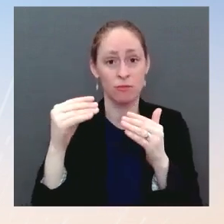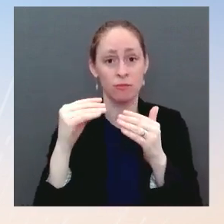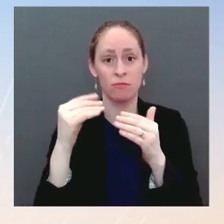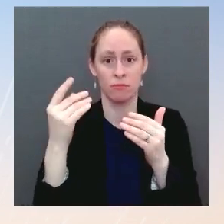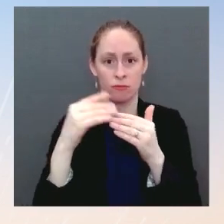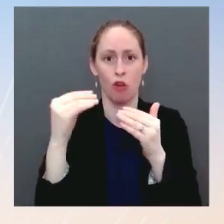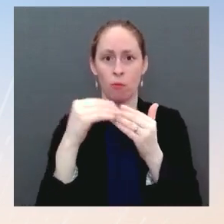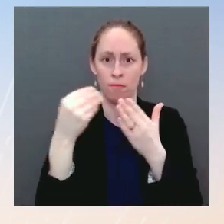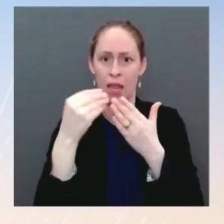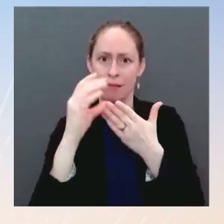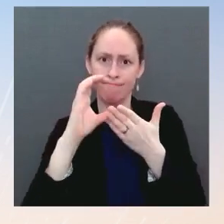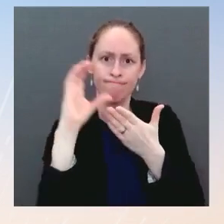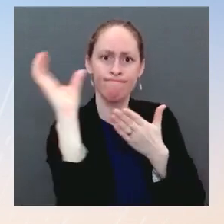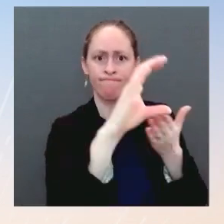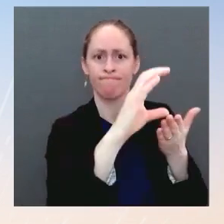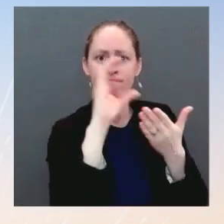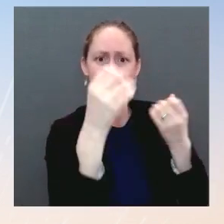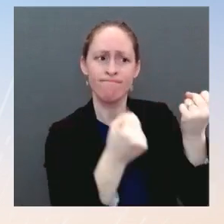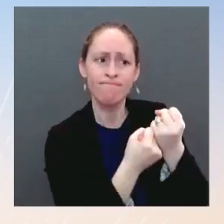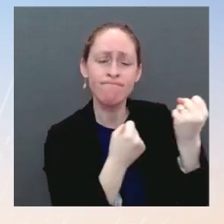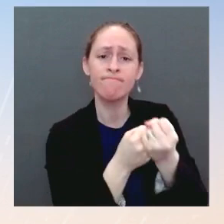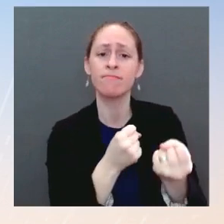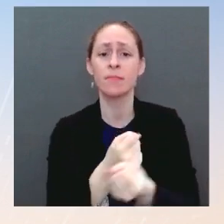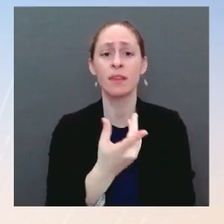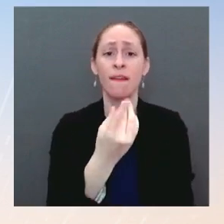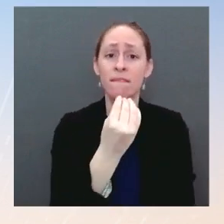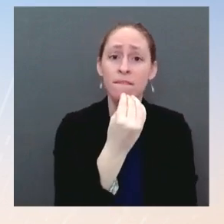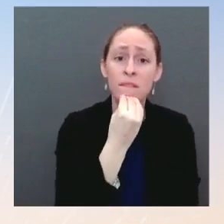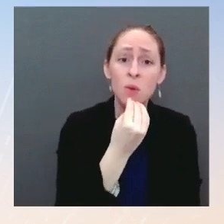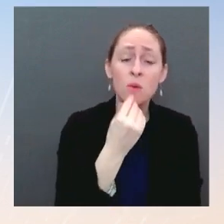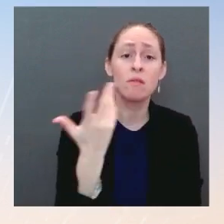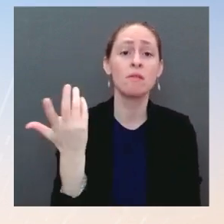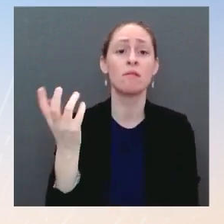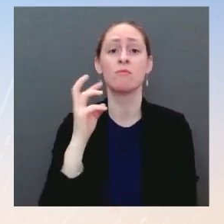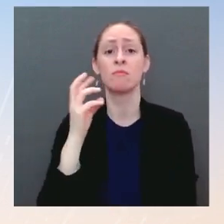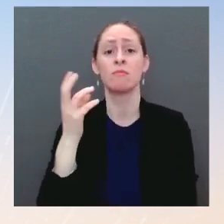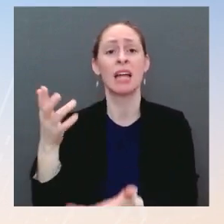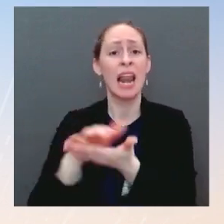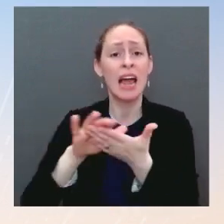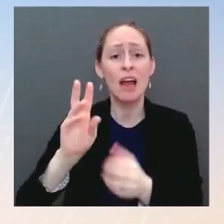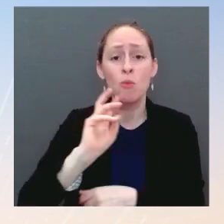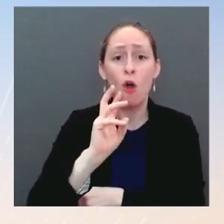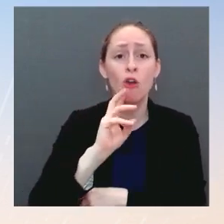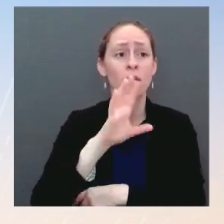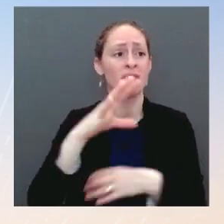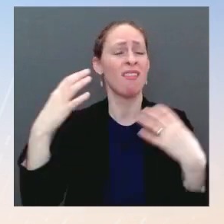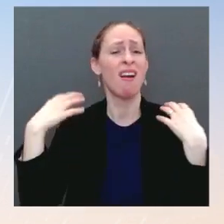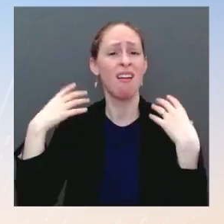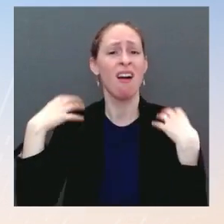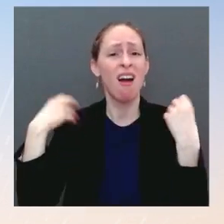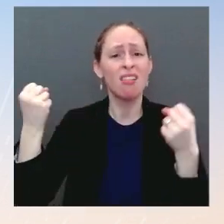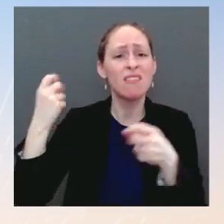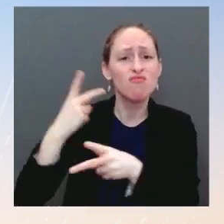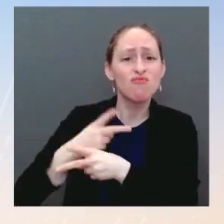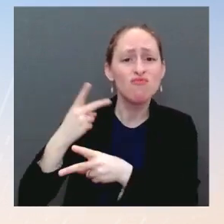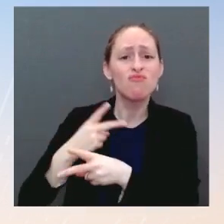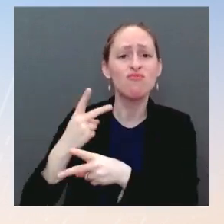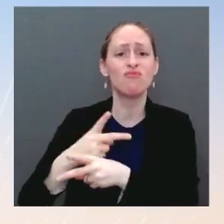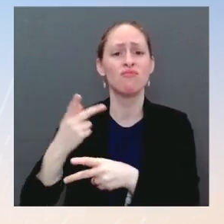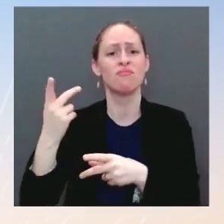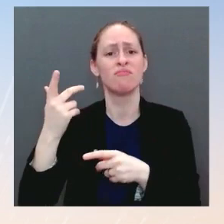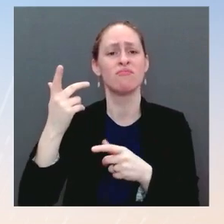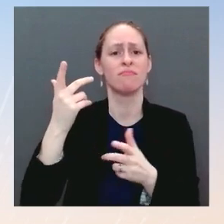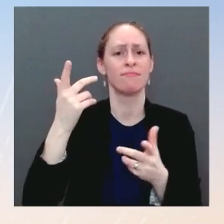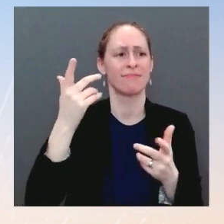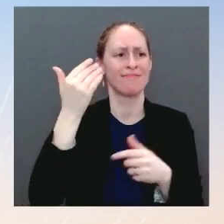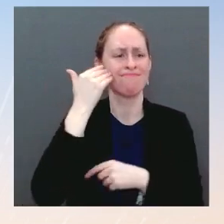working — drinking water, shelter, emergency healthcare, winterization services. And what USAID and our team on the ground will